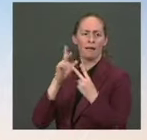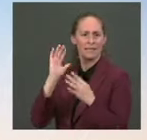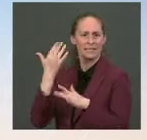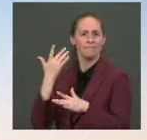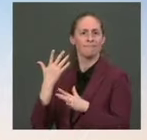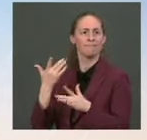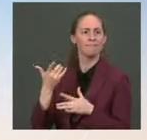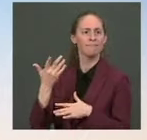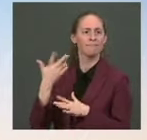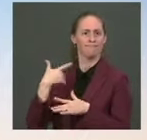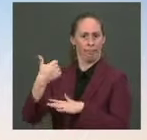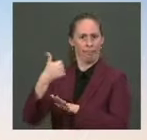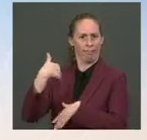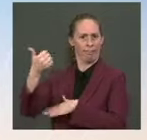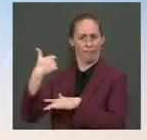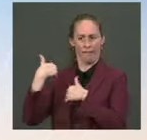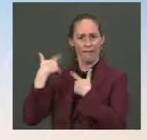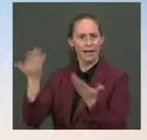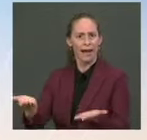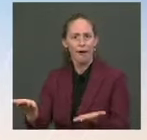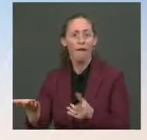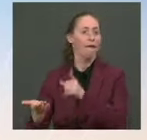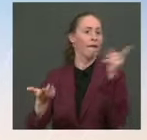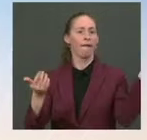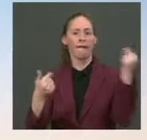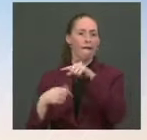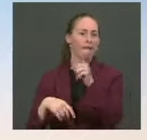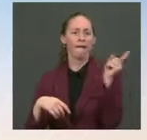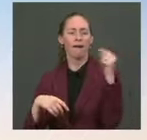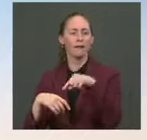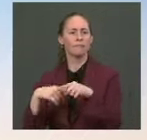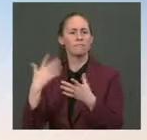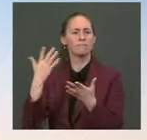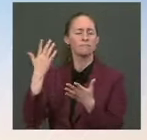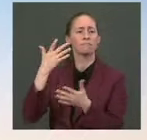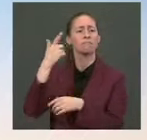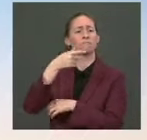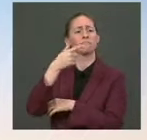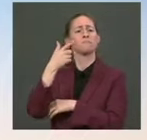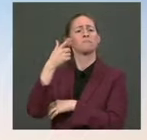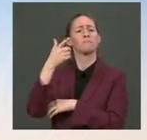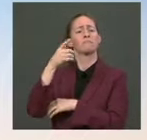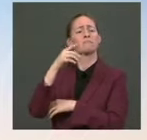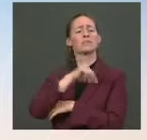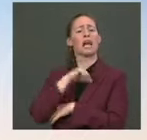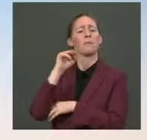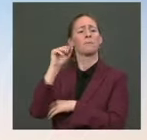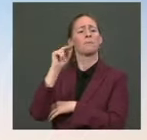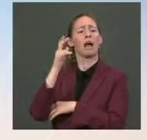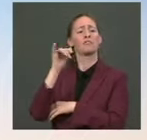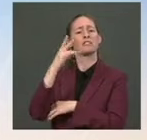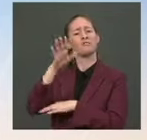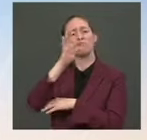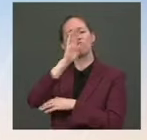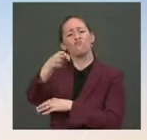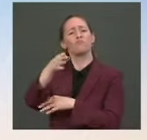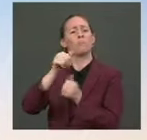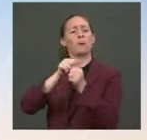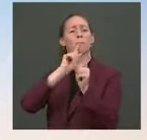Yesterday, least, Senator Manchin was forthright with reporters in saying that his top line is $1.5 trillion,